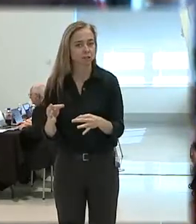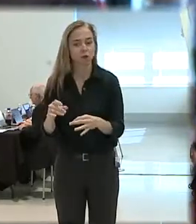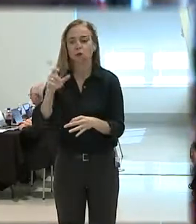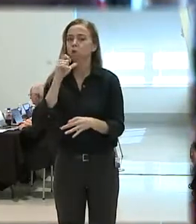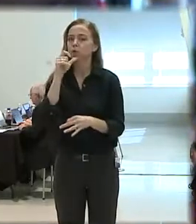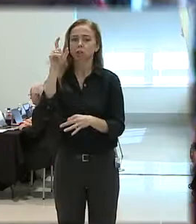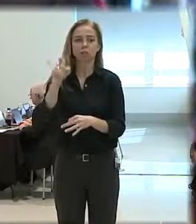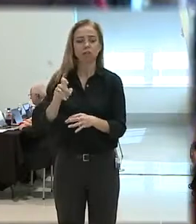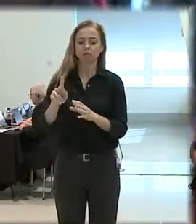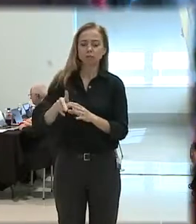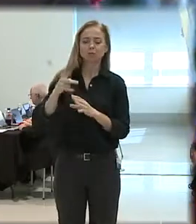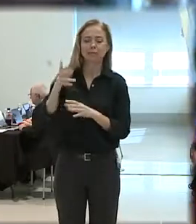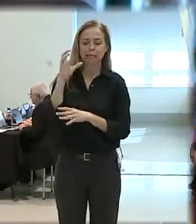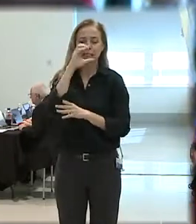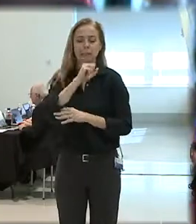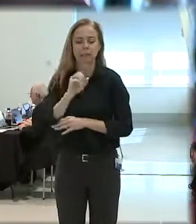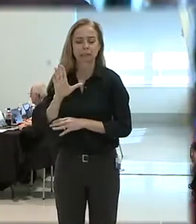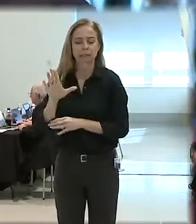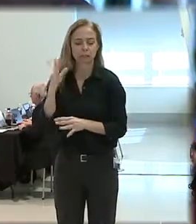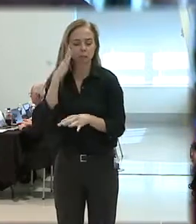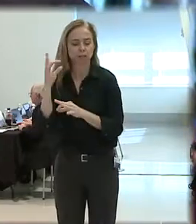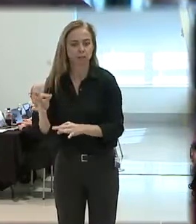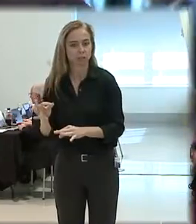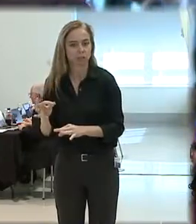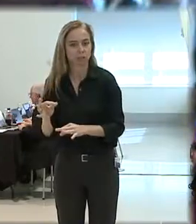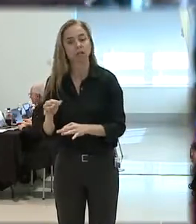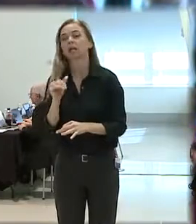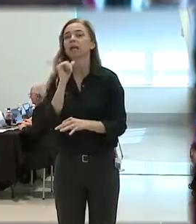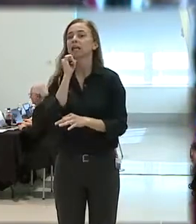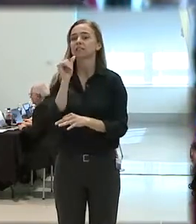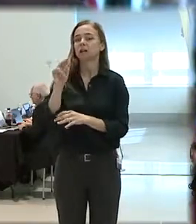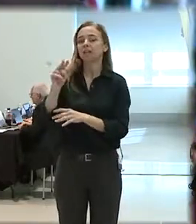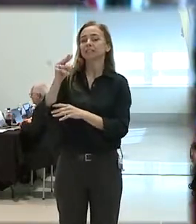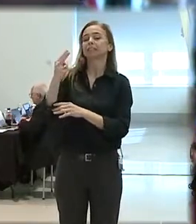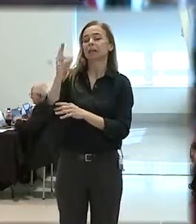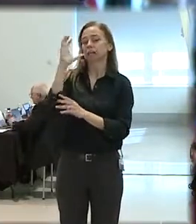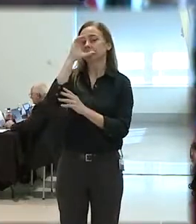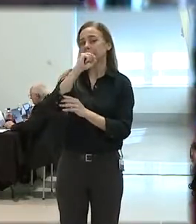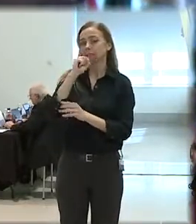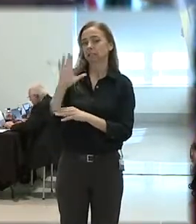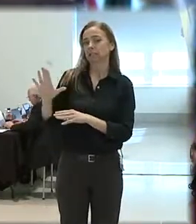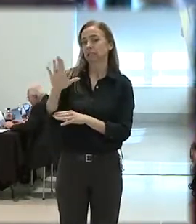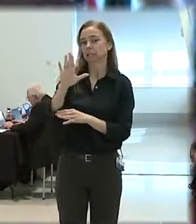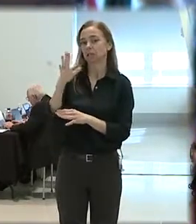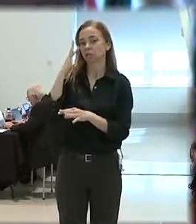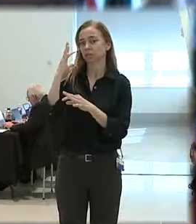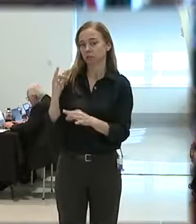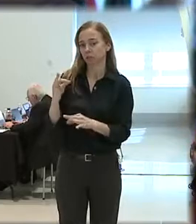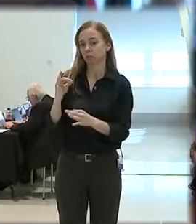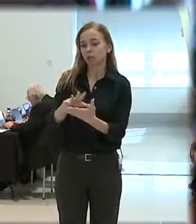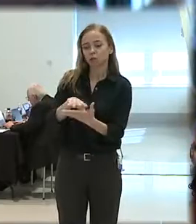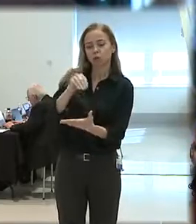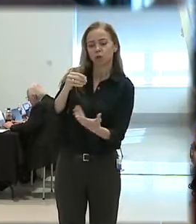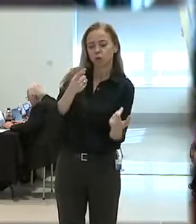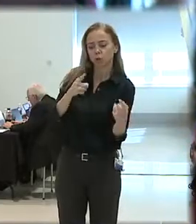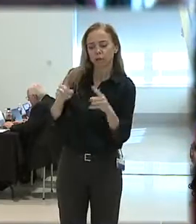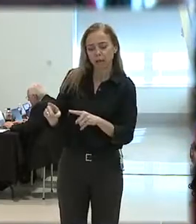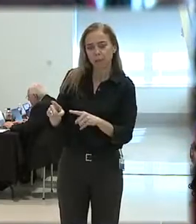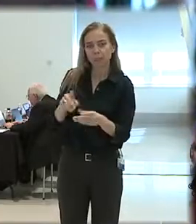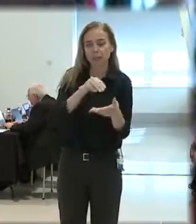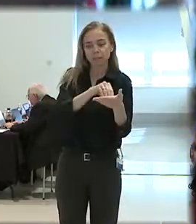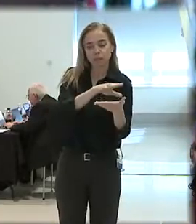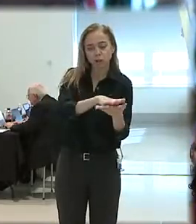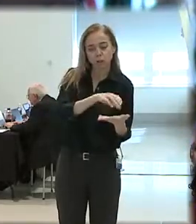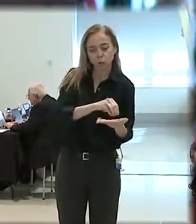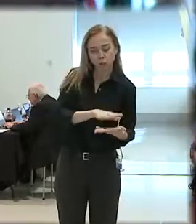second-guess that decision. It is not second-guessing the decision to learn from what happened and document